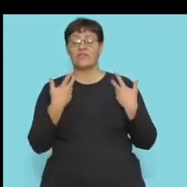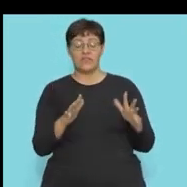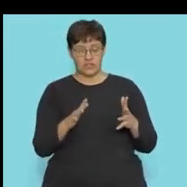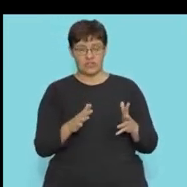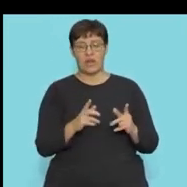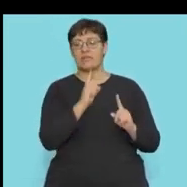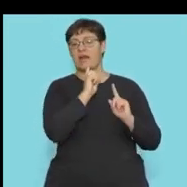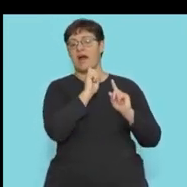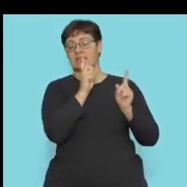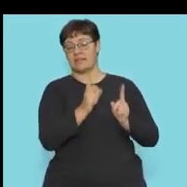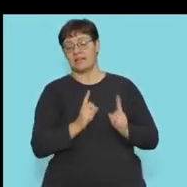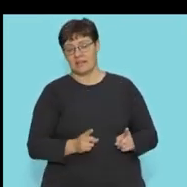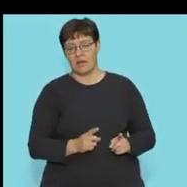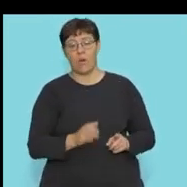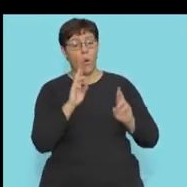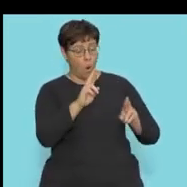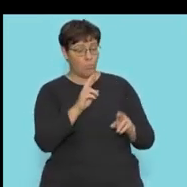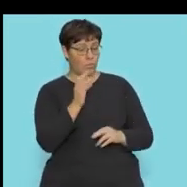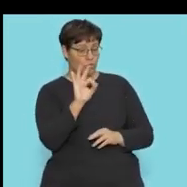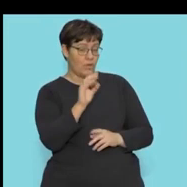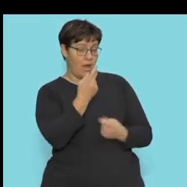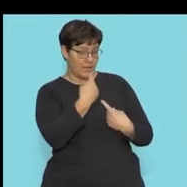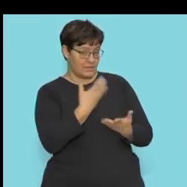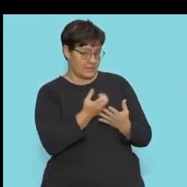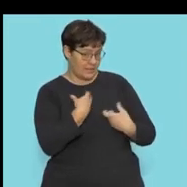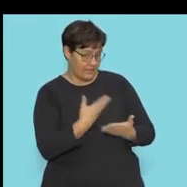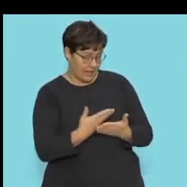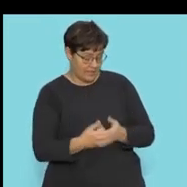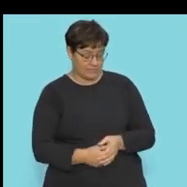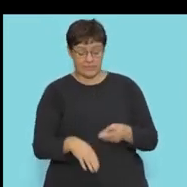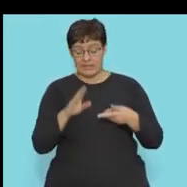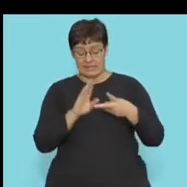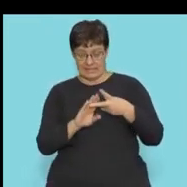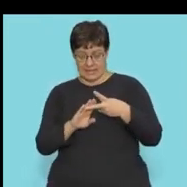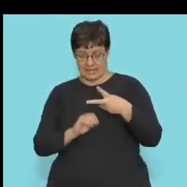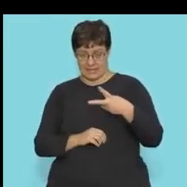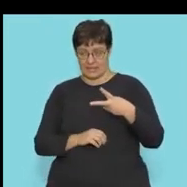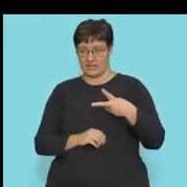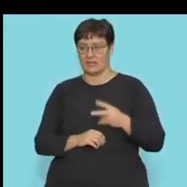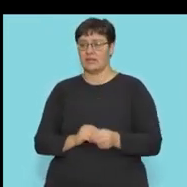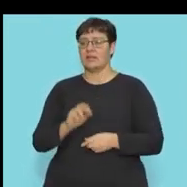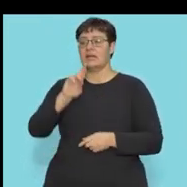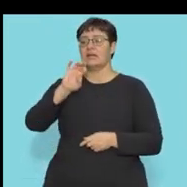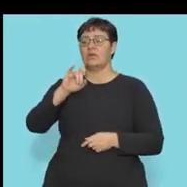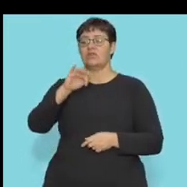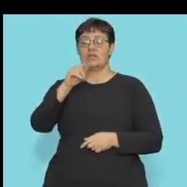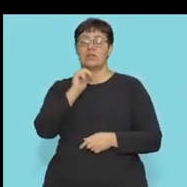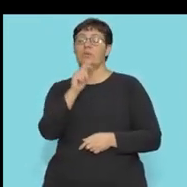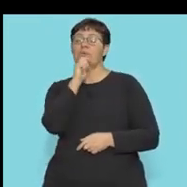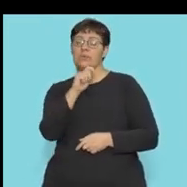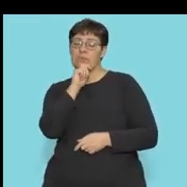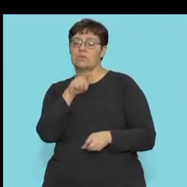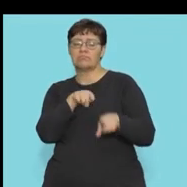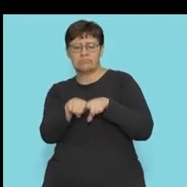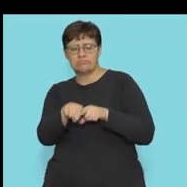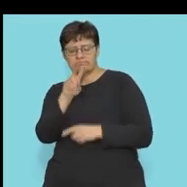that, I hope that you'll be able to give me three answers in a bit. The second question is, the reagent used to test